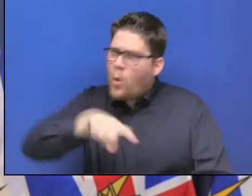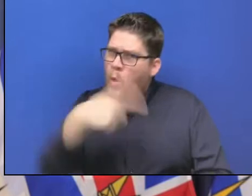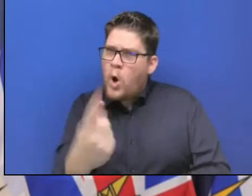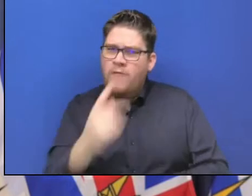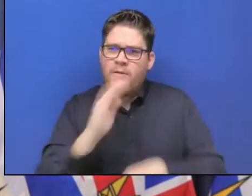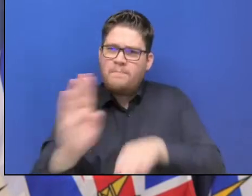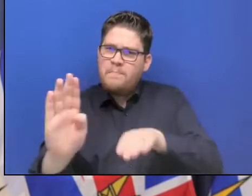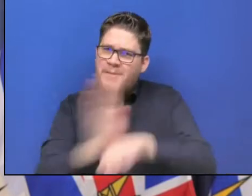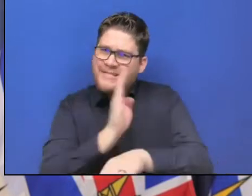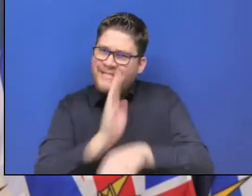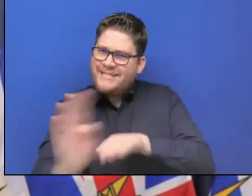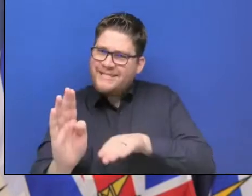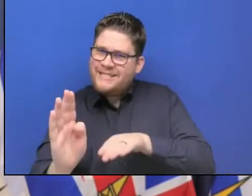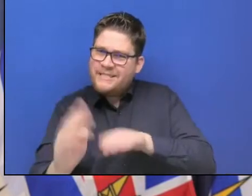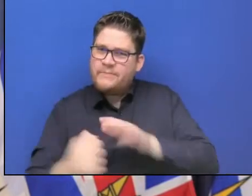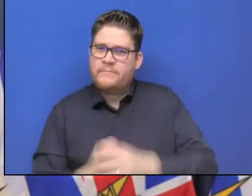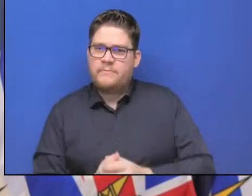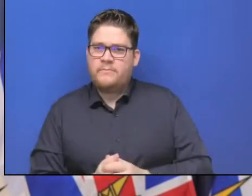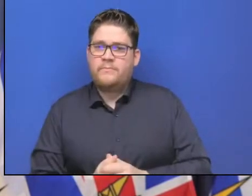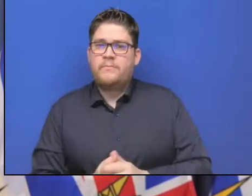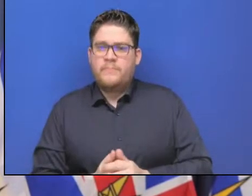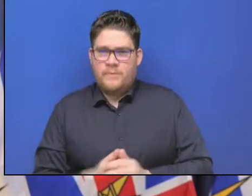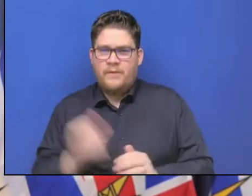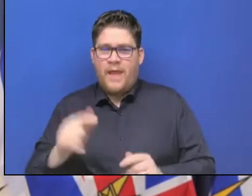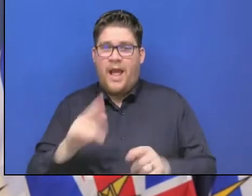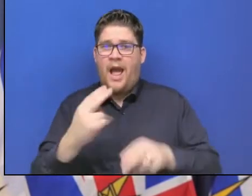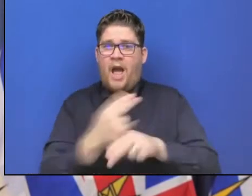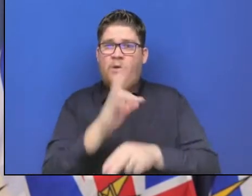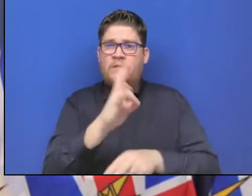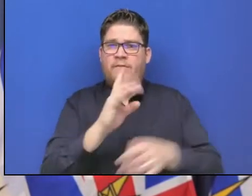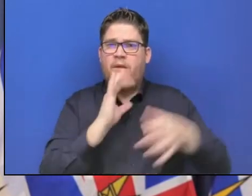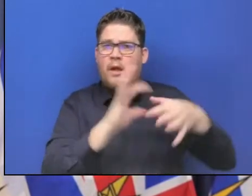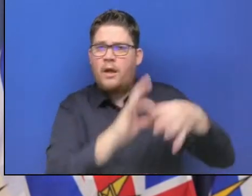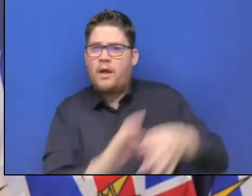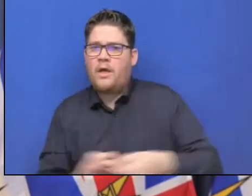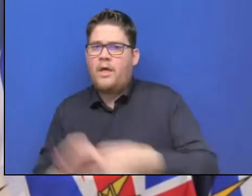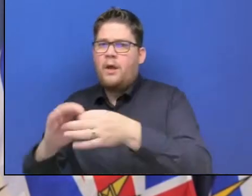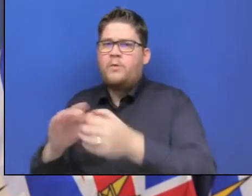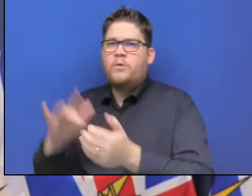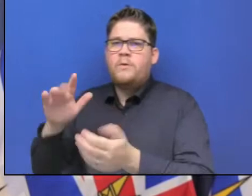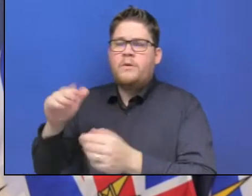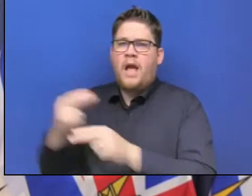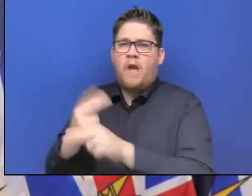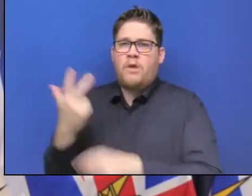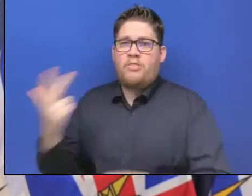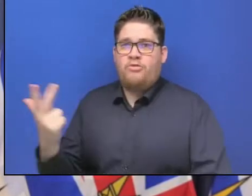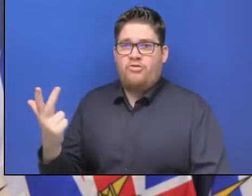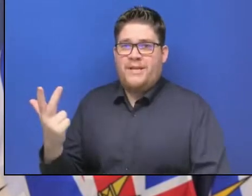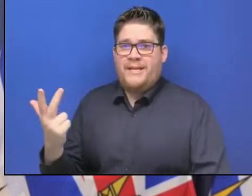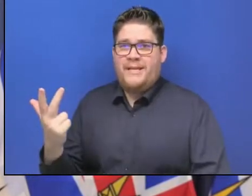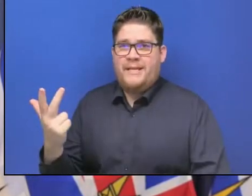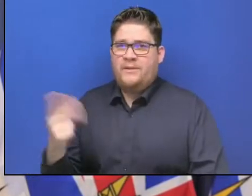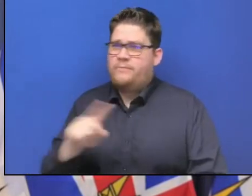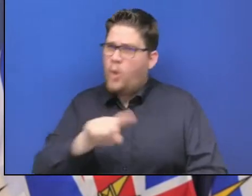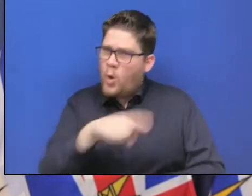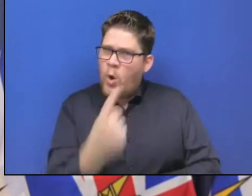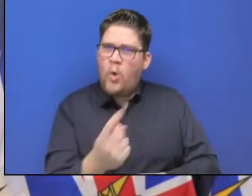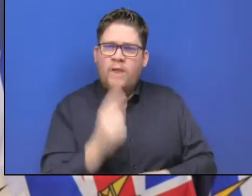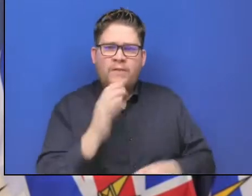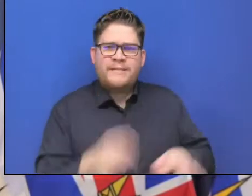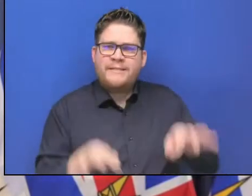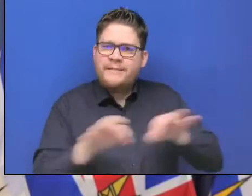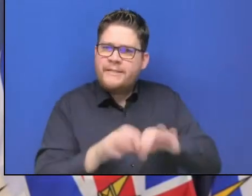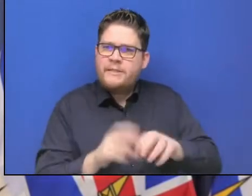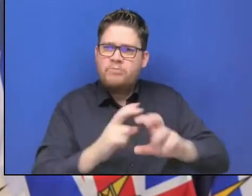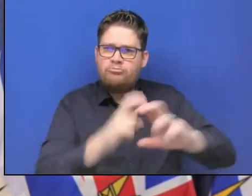critical connection to Highway 3 and getting to the interior. We are also hearing good news as well about the volume of goods getting through